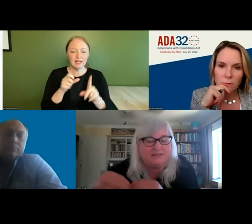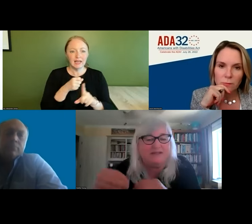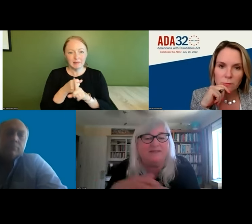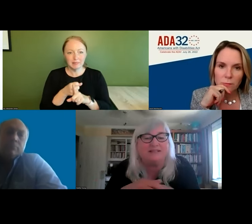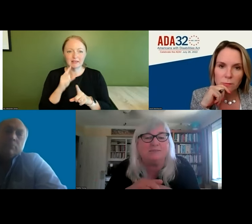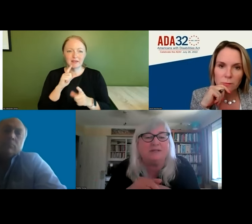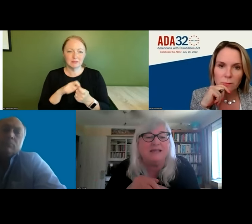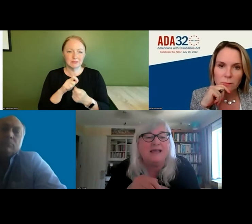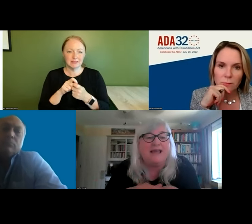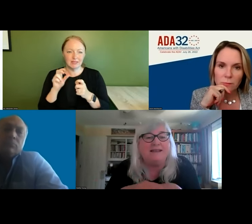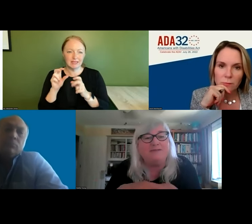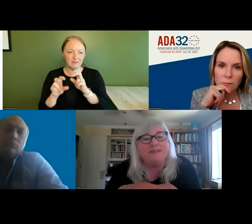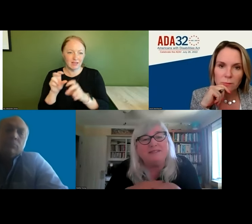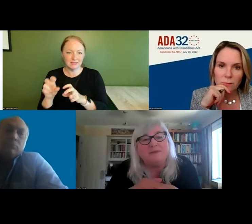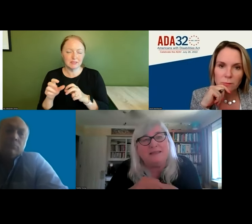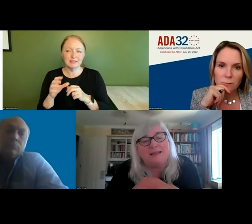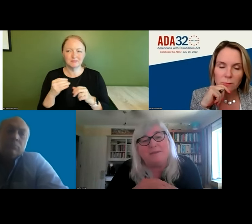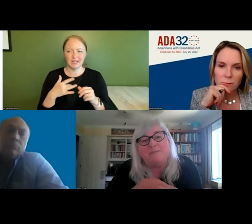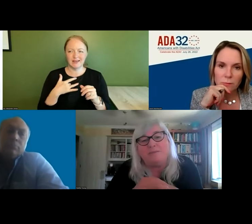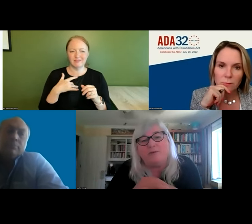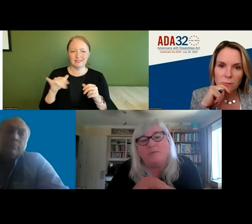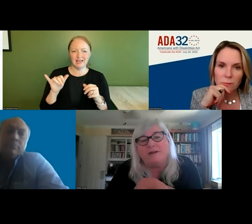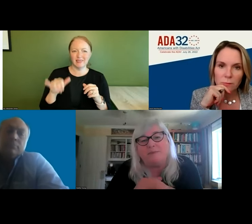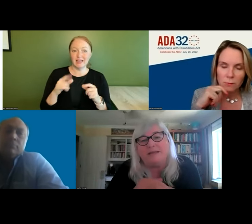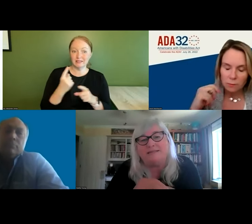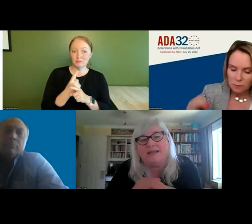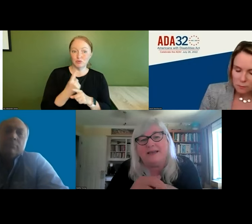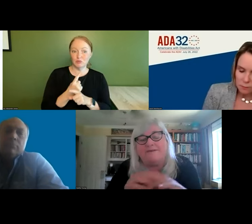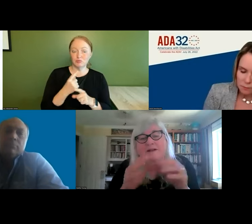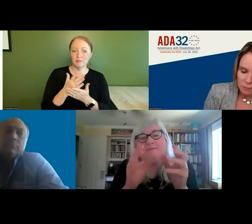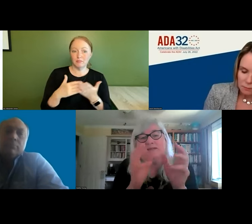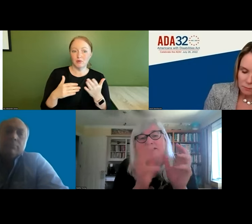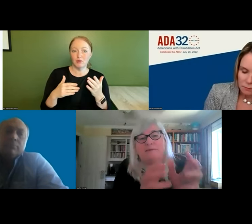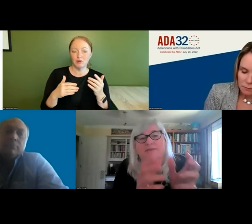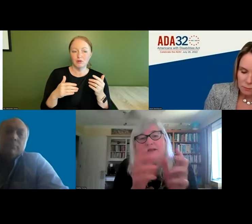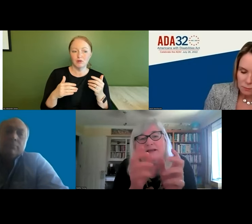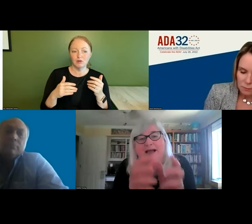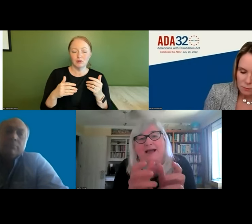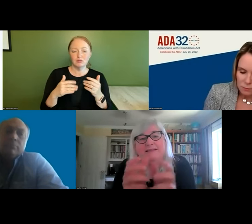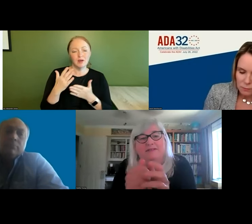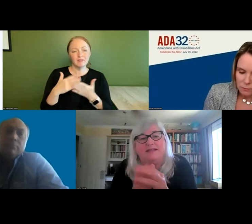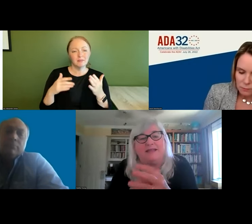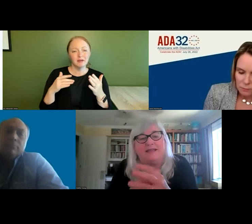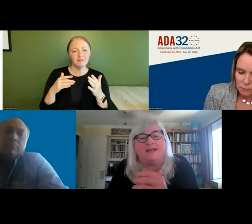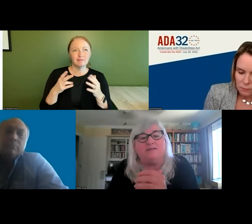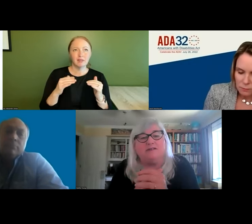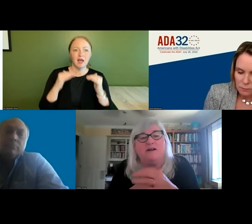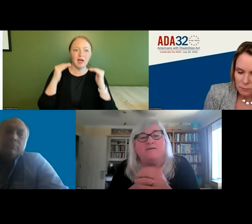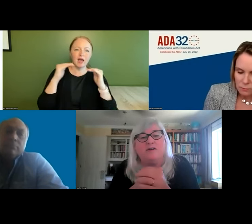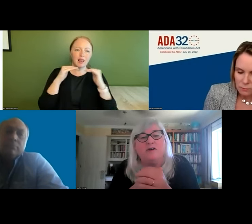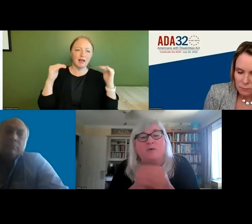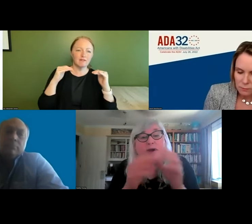the specific investments and it feels to me that that might be an appropriate piece to have some of the high level indicators